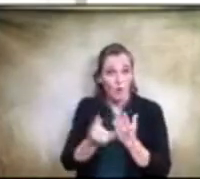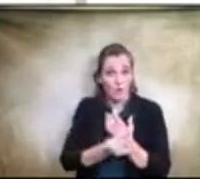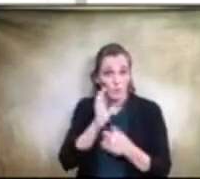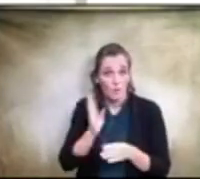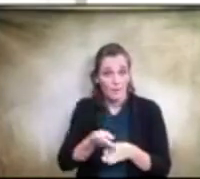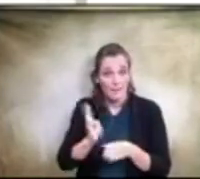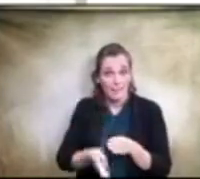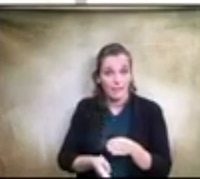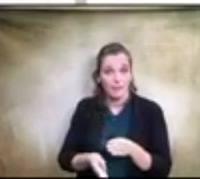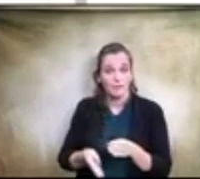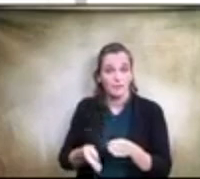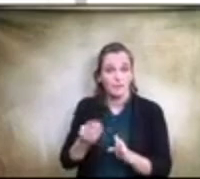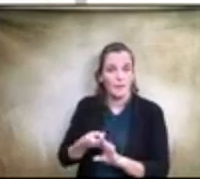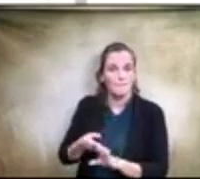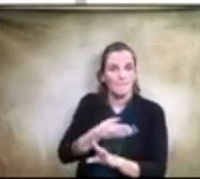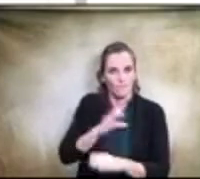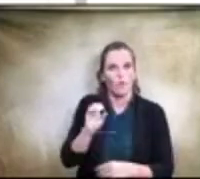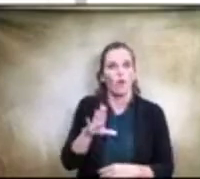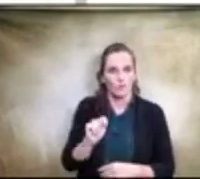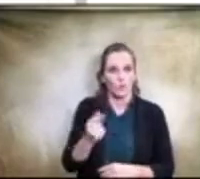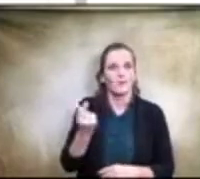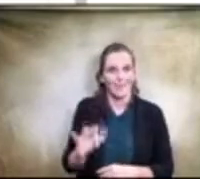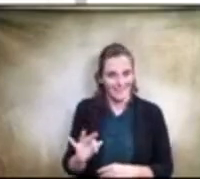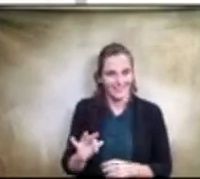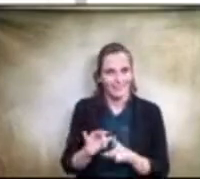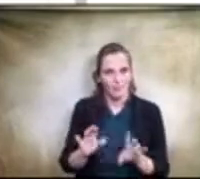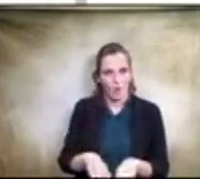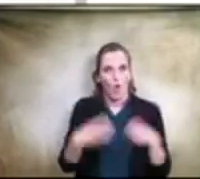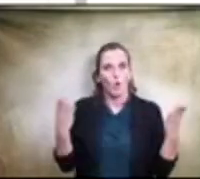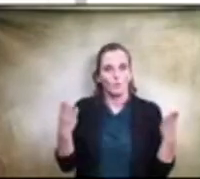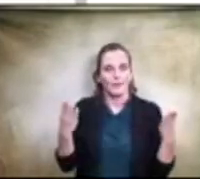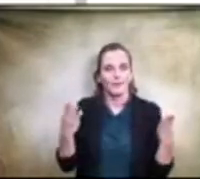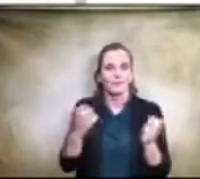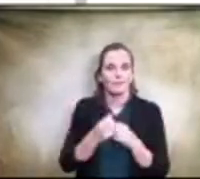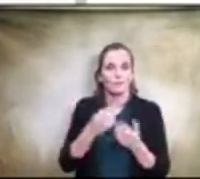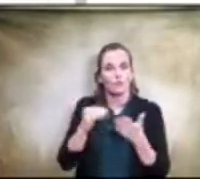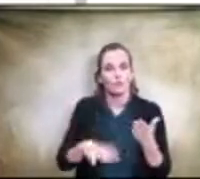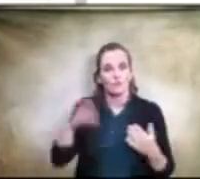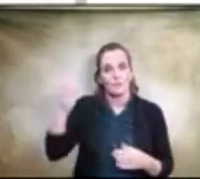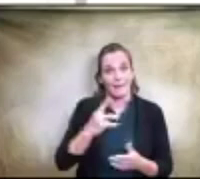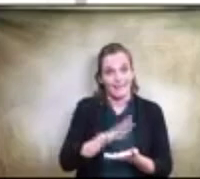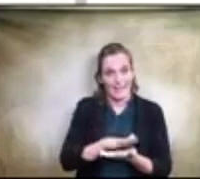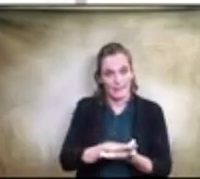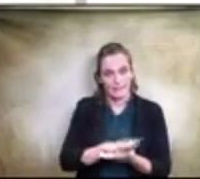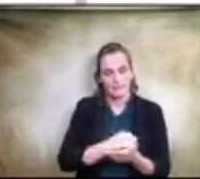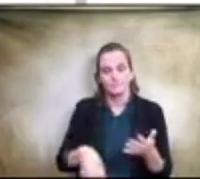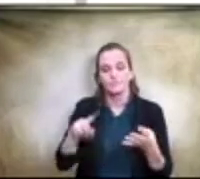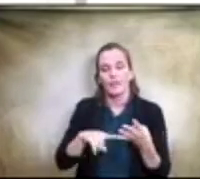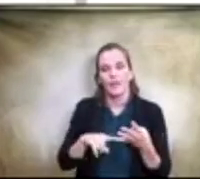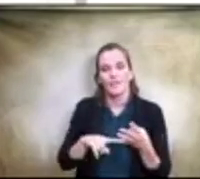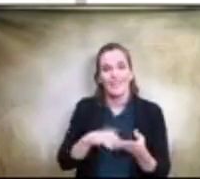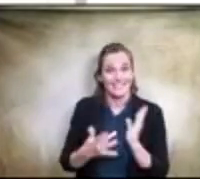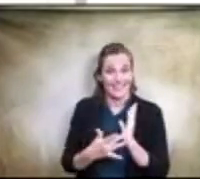the October 19 date when we have students back on campus. And then our technology updates,